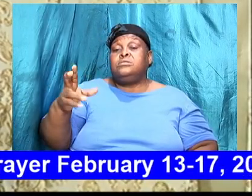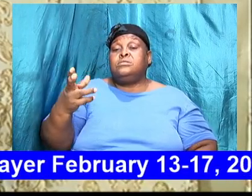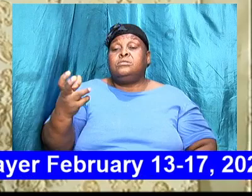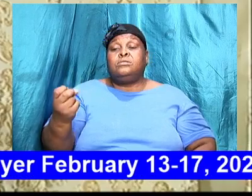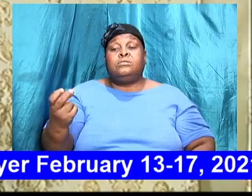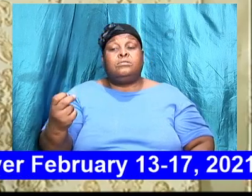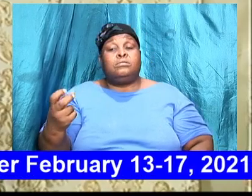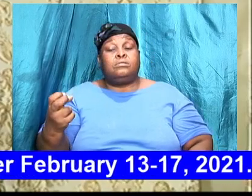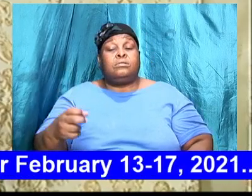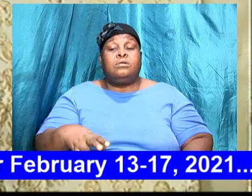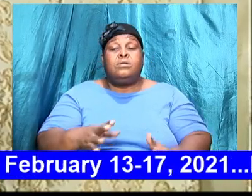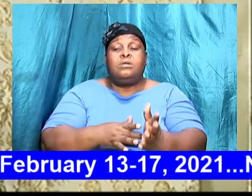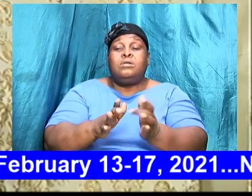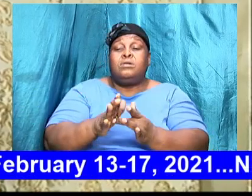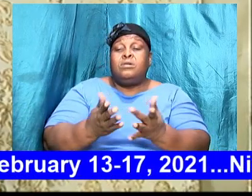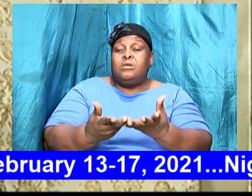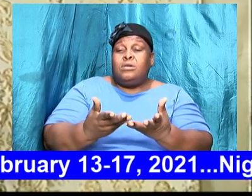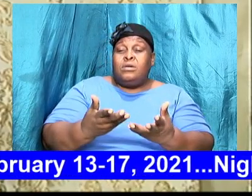the Bible says